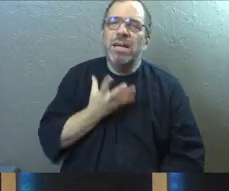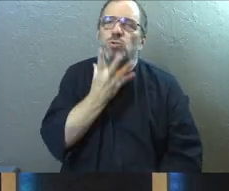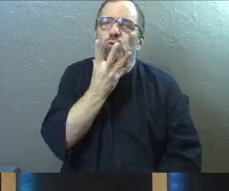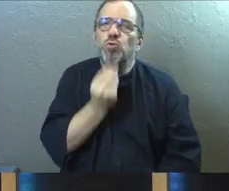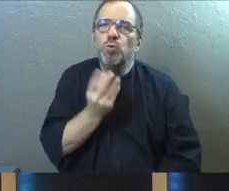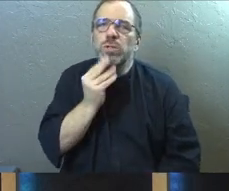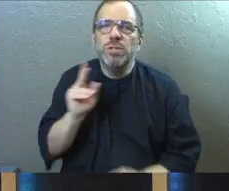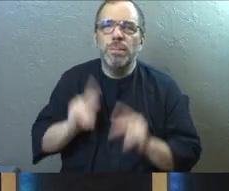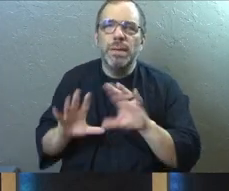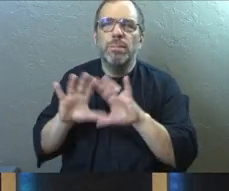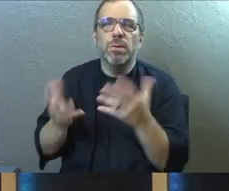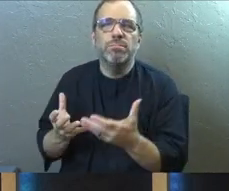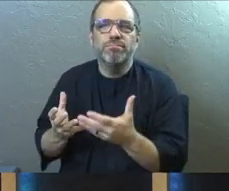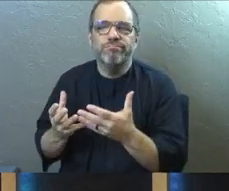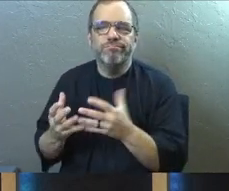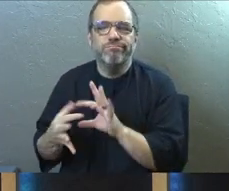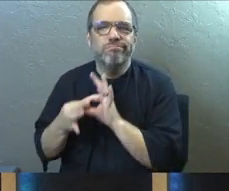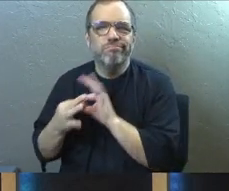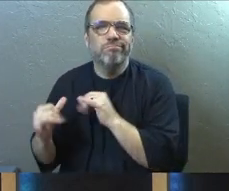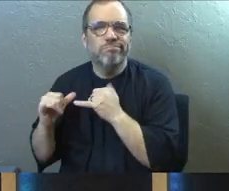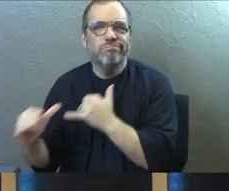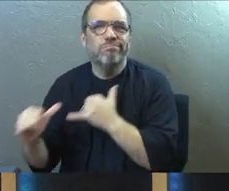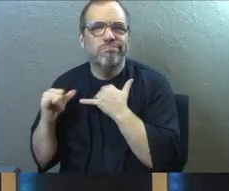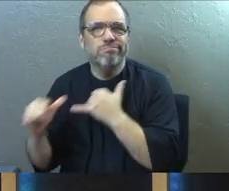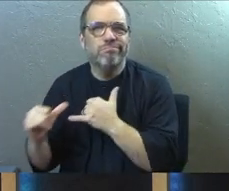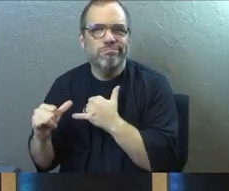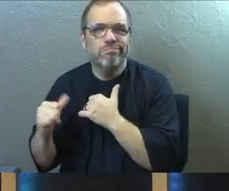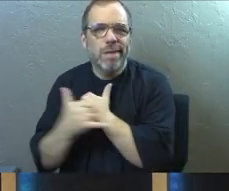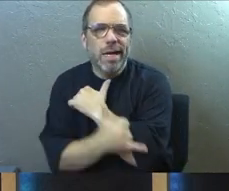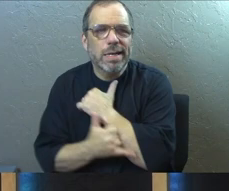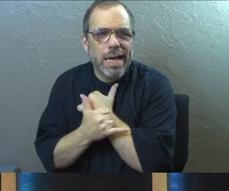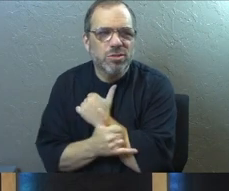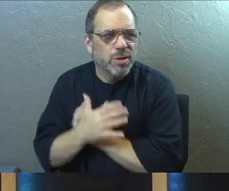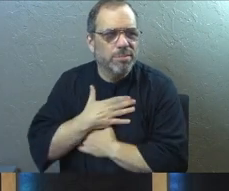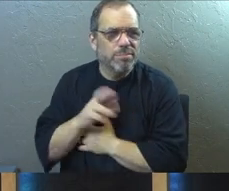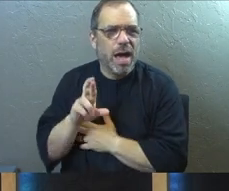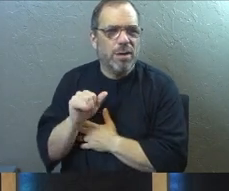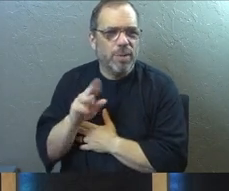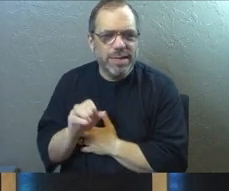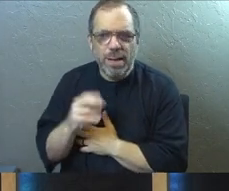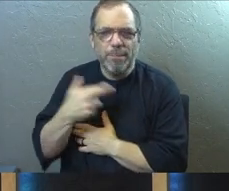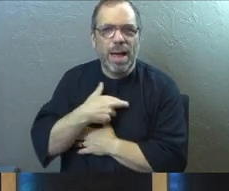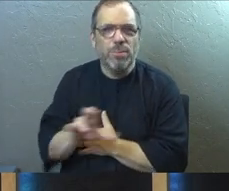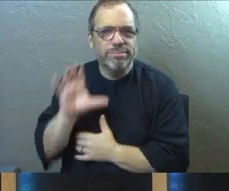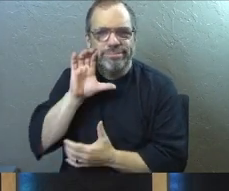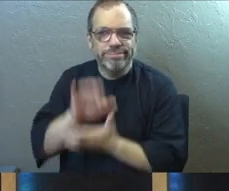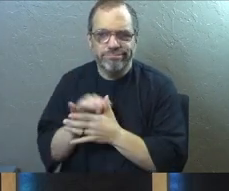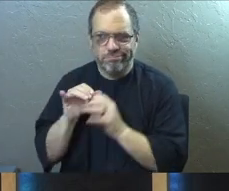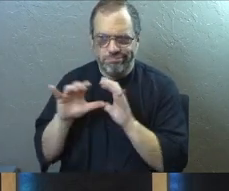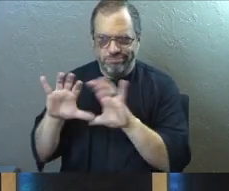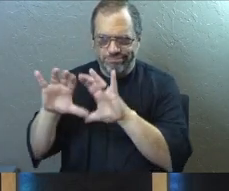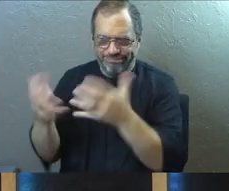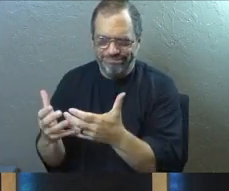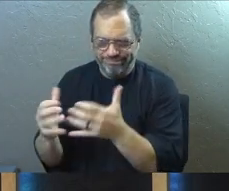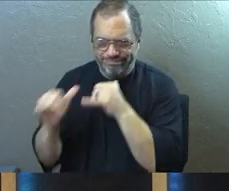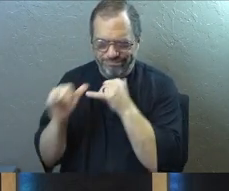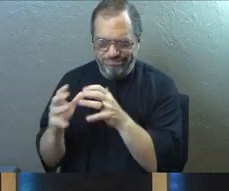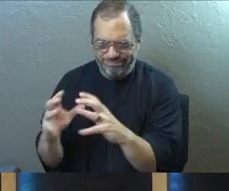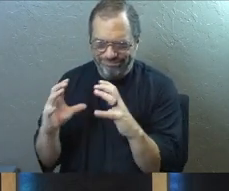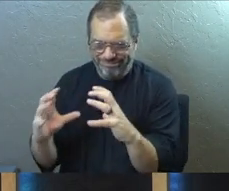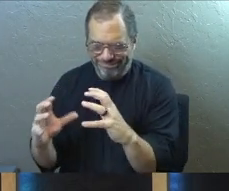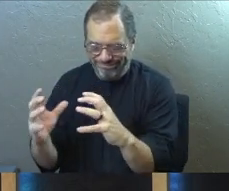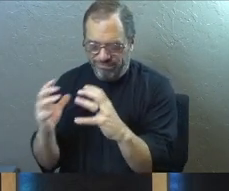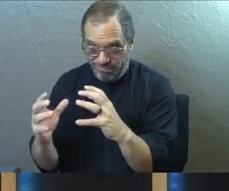people who are part of my country, part of my race, part of my religious faith. As long as they're in that